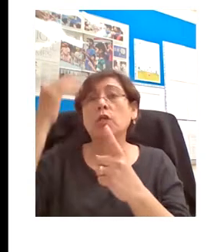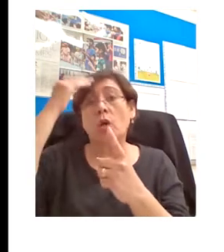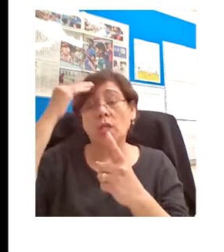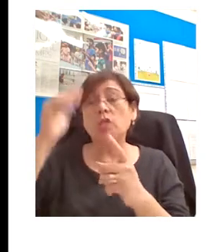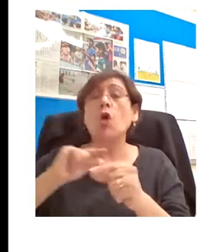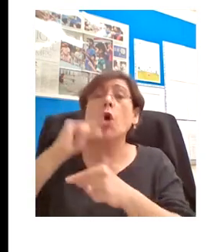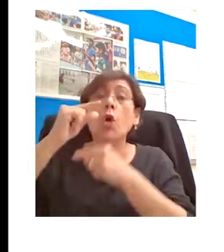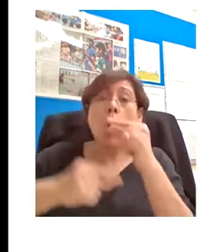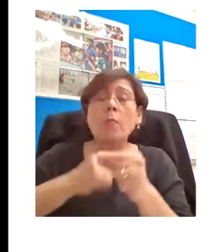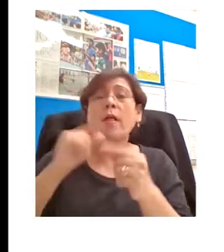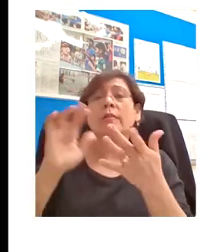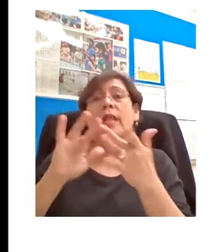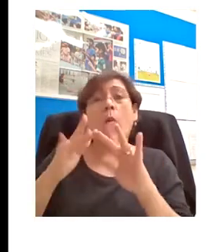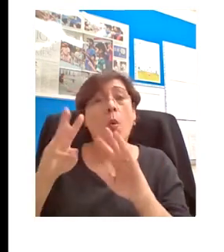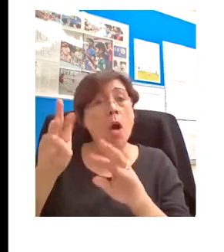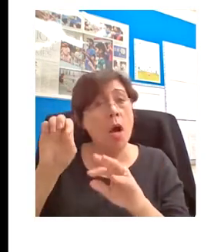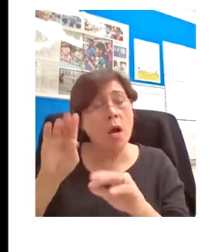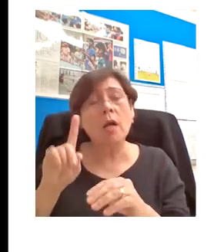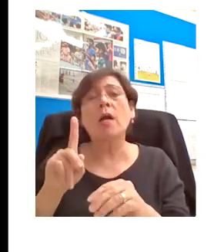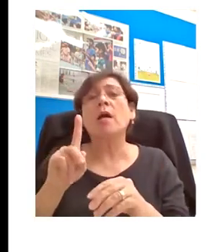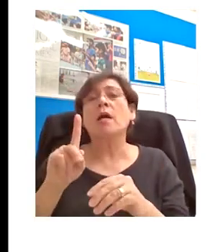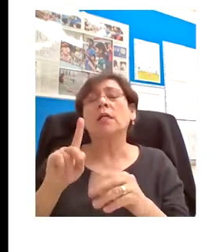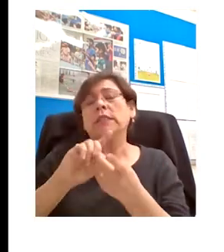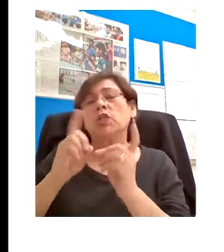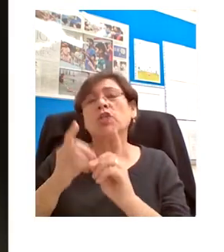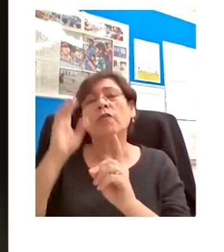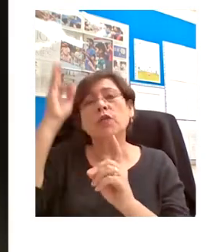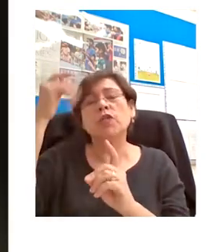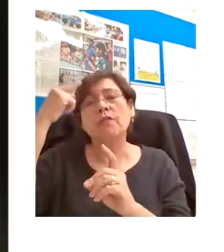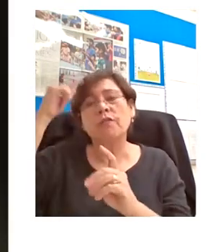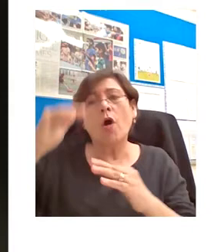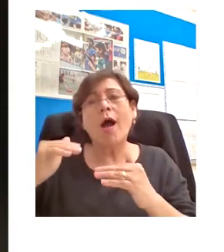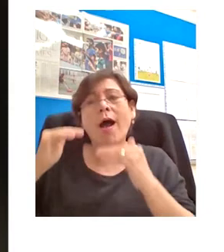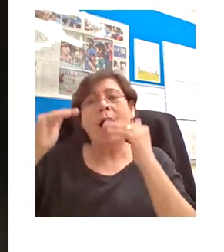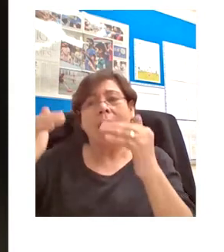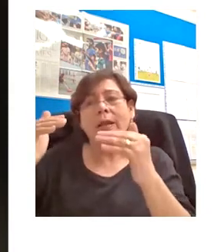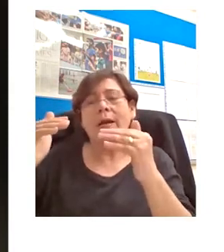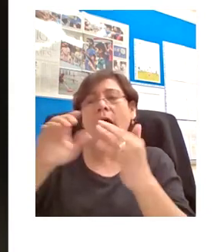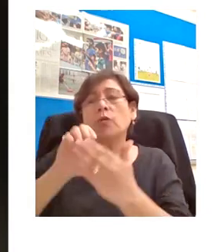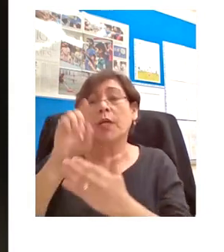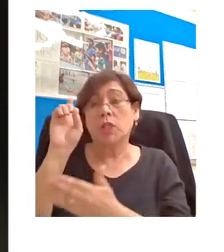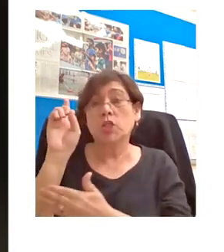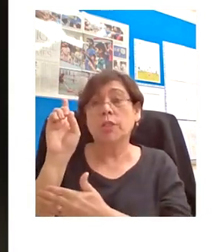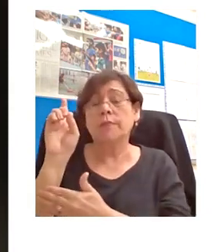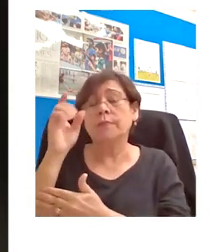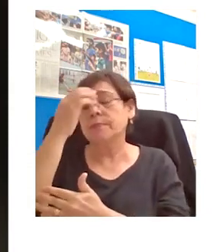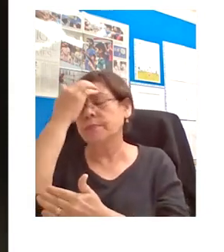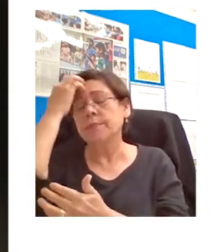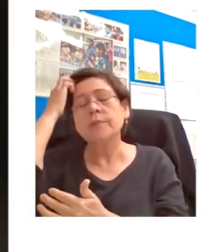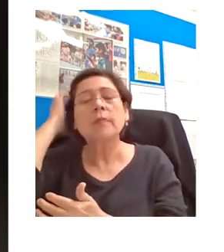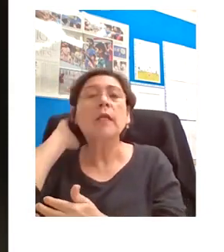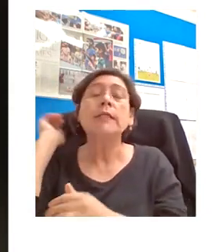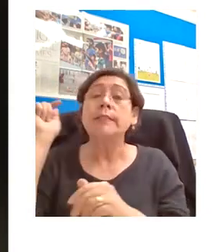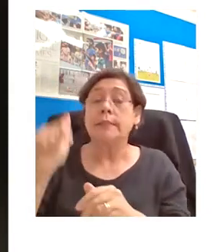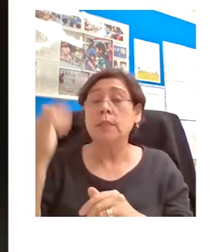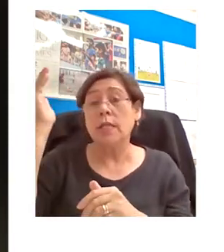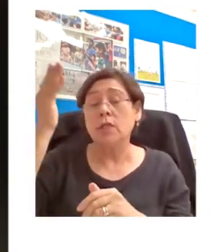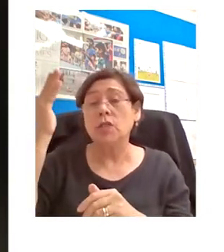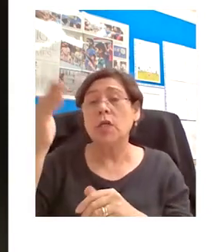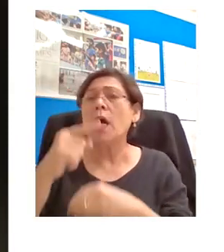Global Networks, Digital Futures for Higher Education. This is a lecture about how digital technology can